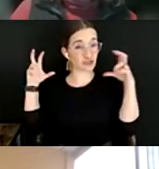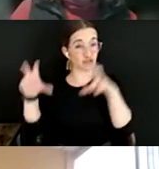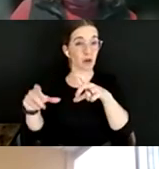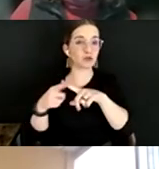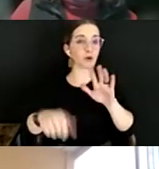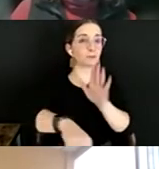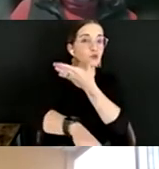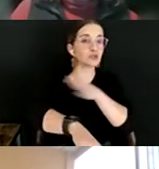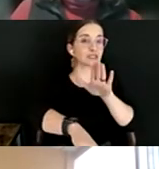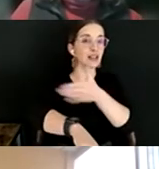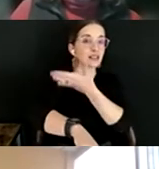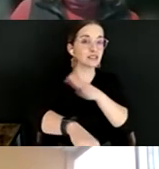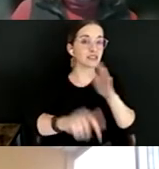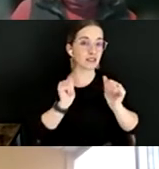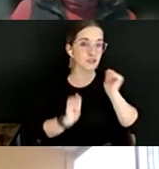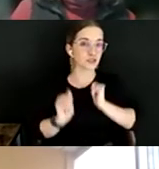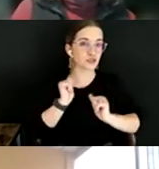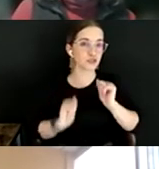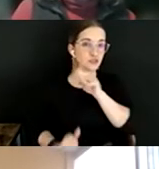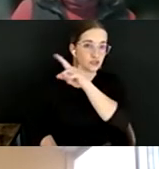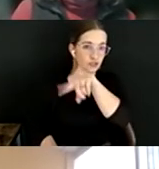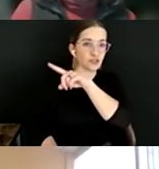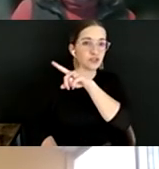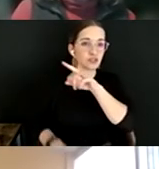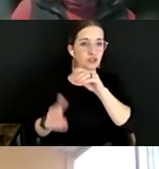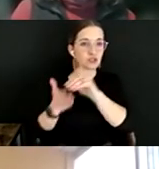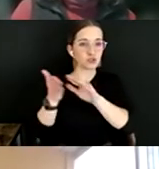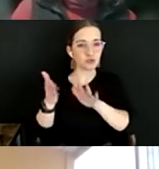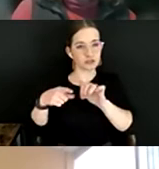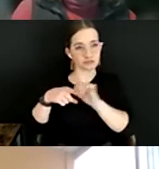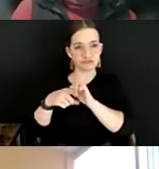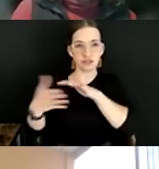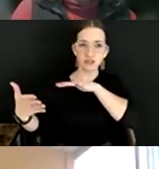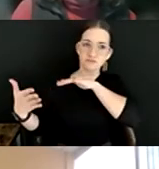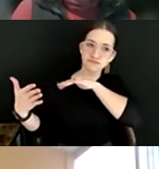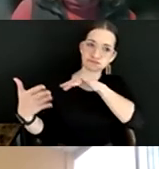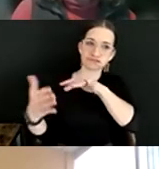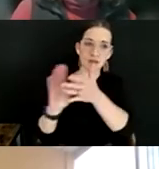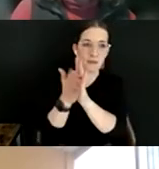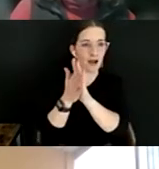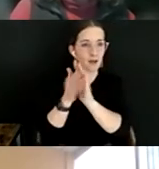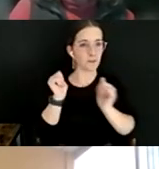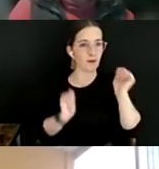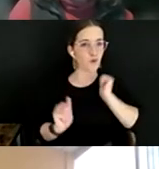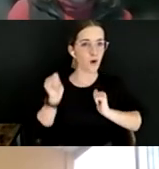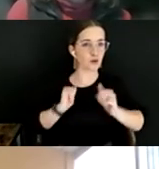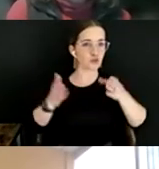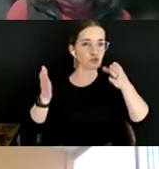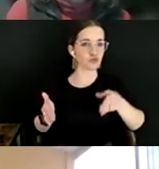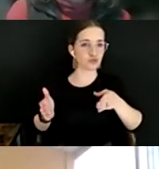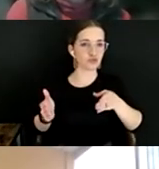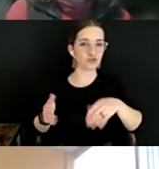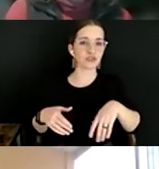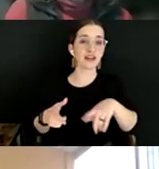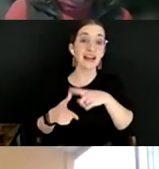program, right? So those are the students who are studying and training to be performers. And then it's the actor